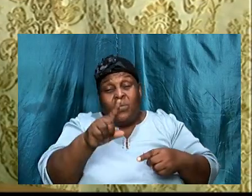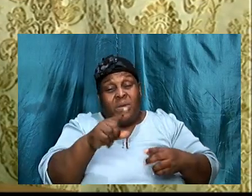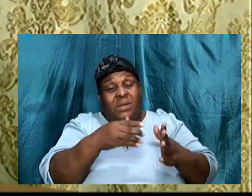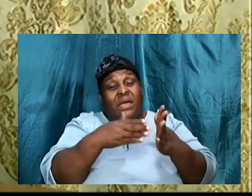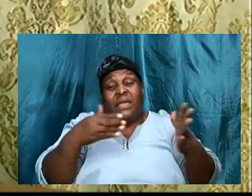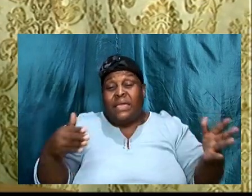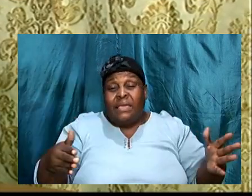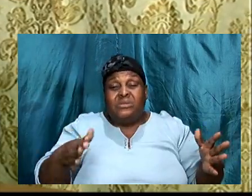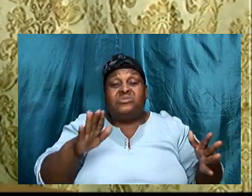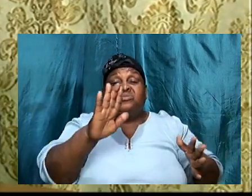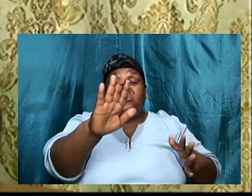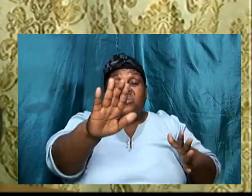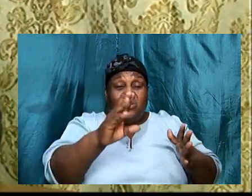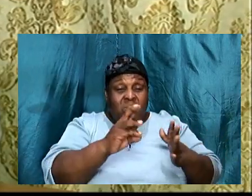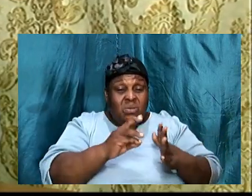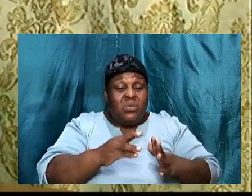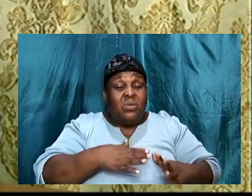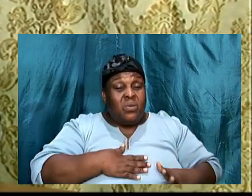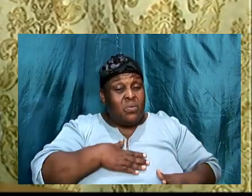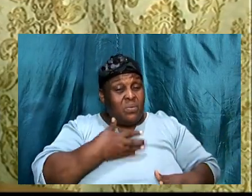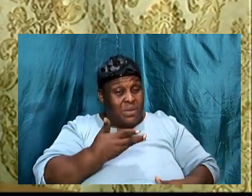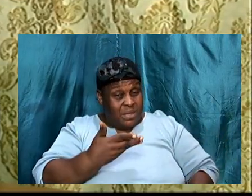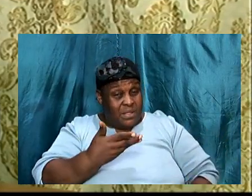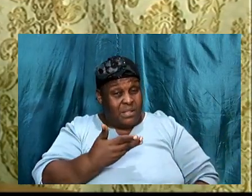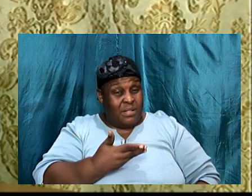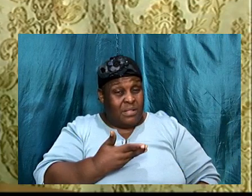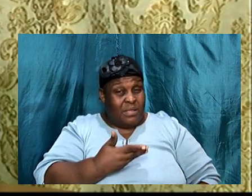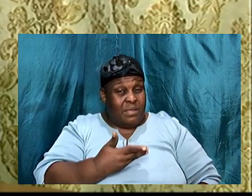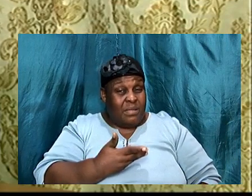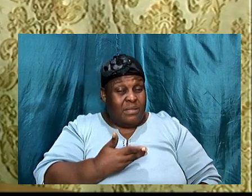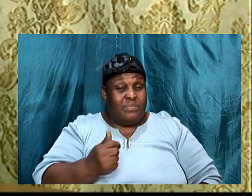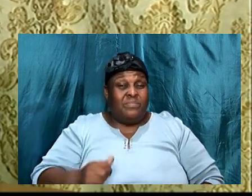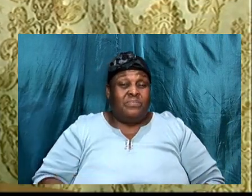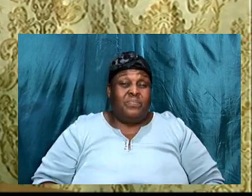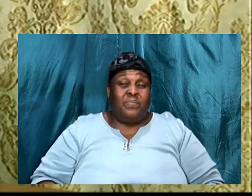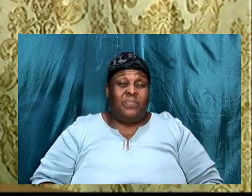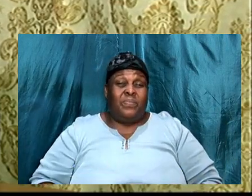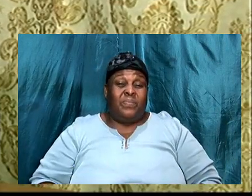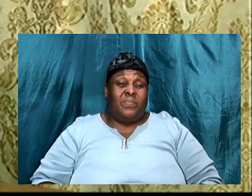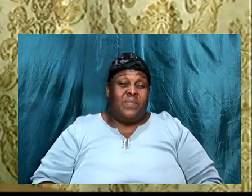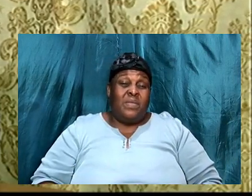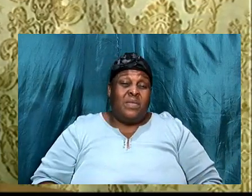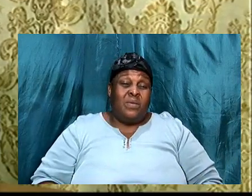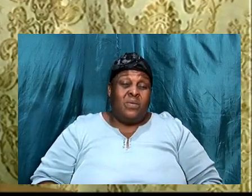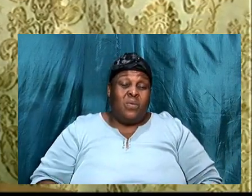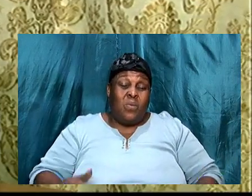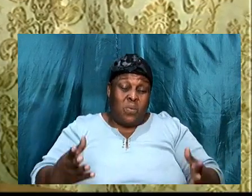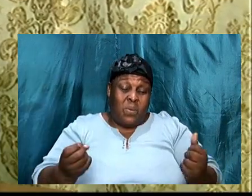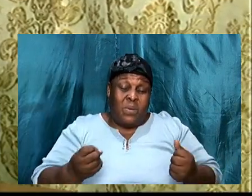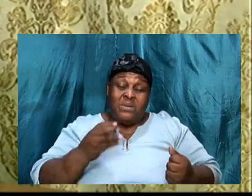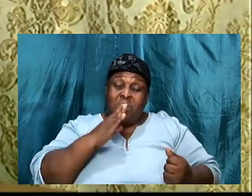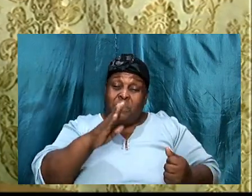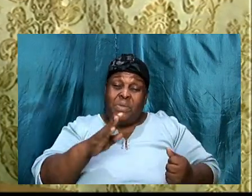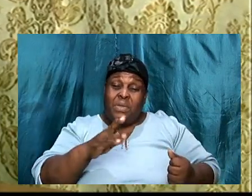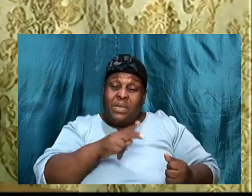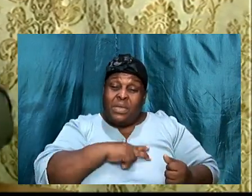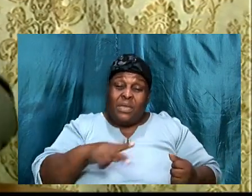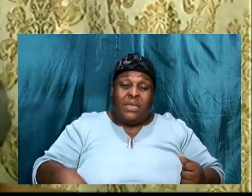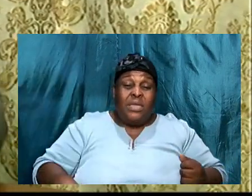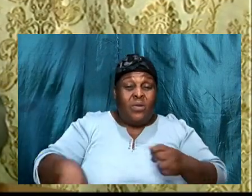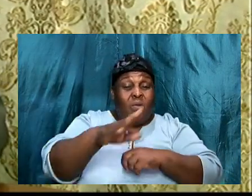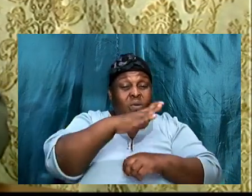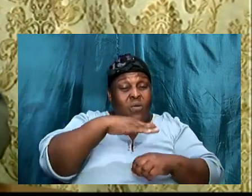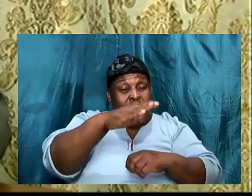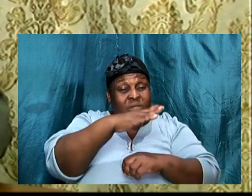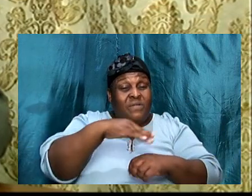the most, I wanted, to be king over Israel, we said it last week, he wanted, to be king over Israel, but the people,